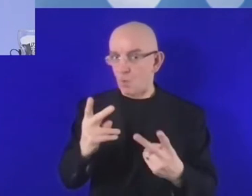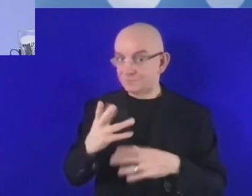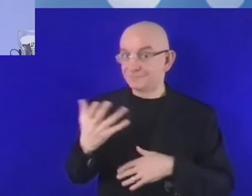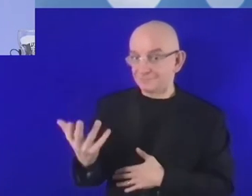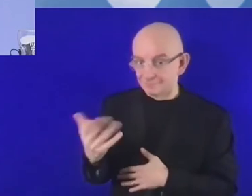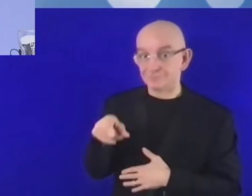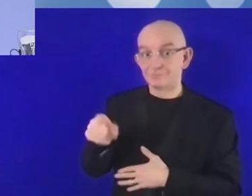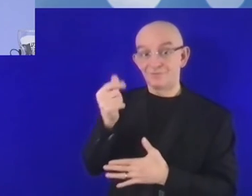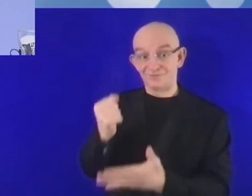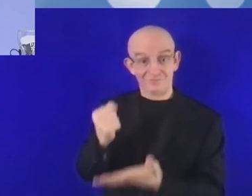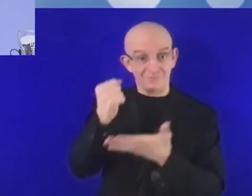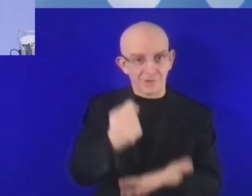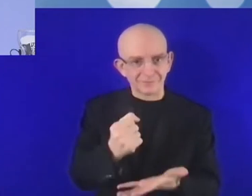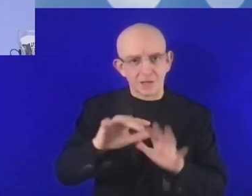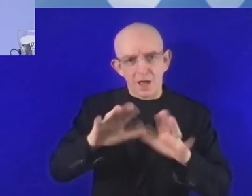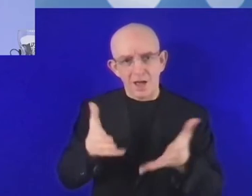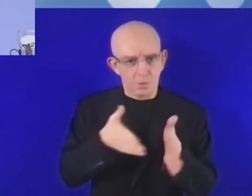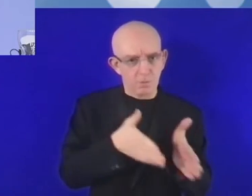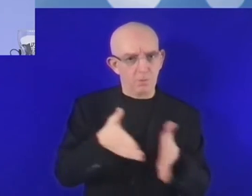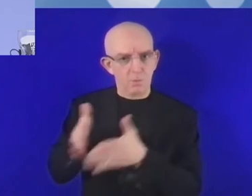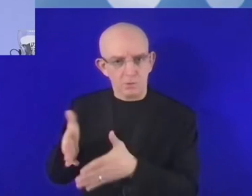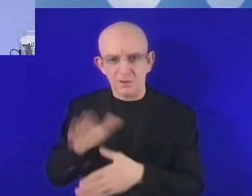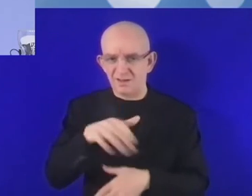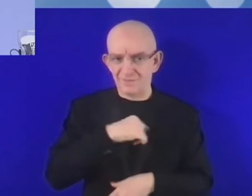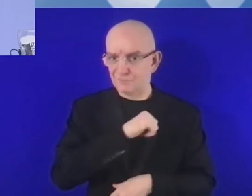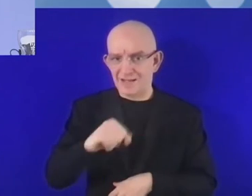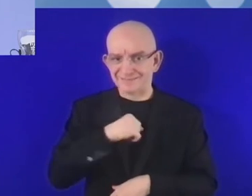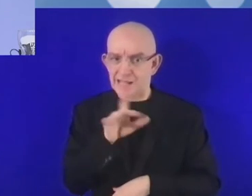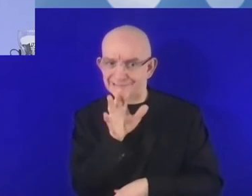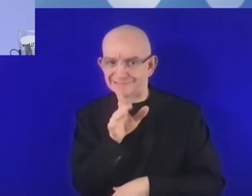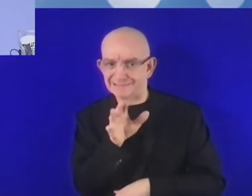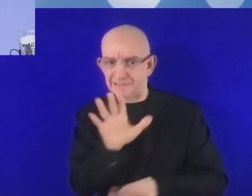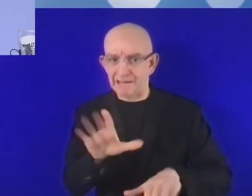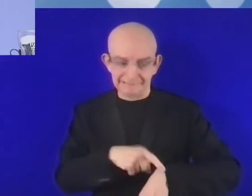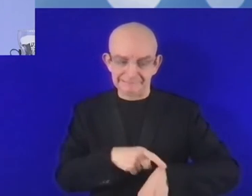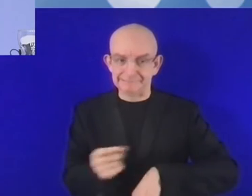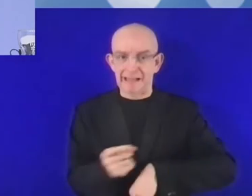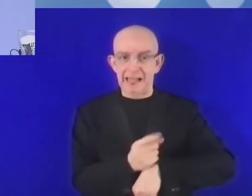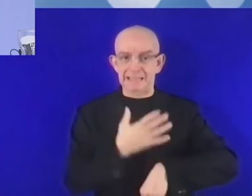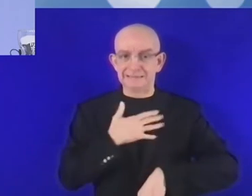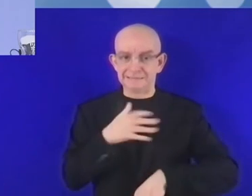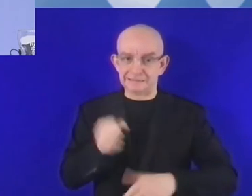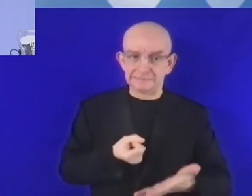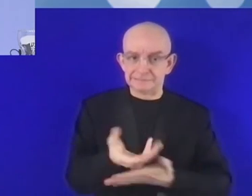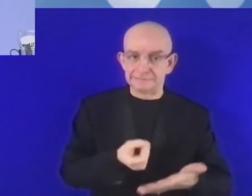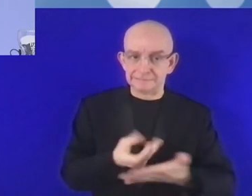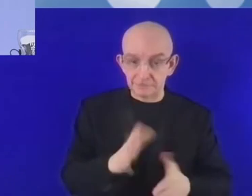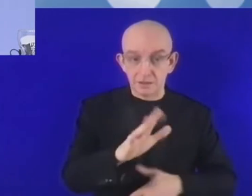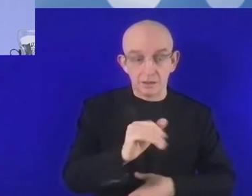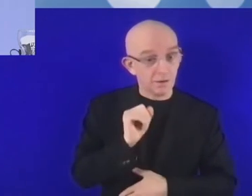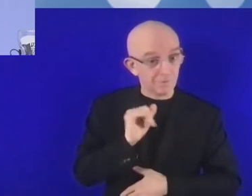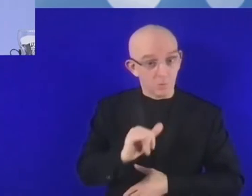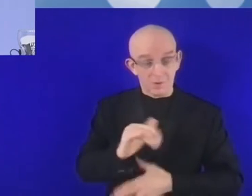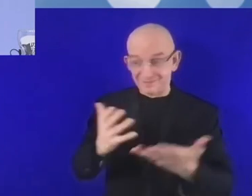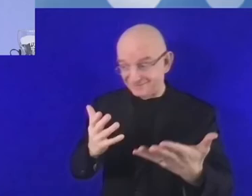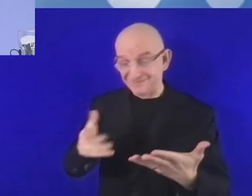countries, access to risk capital is easier than in others, as the minister was saying in particular.